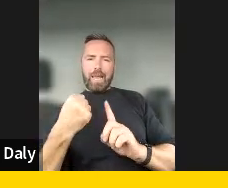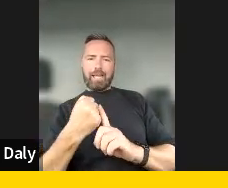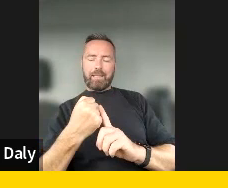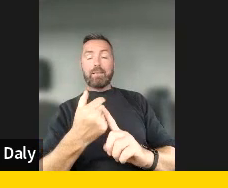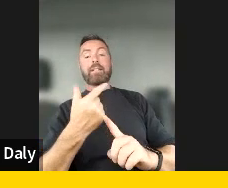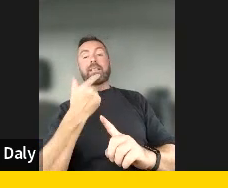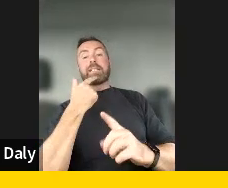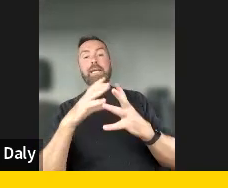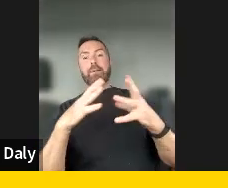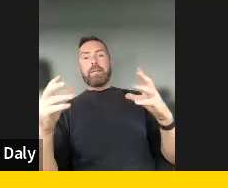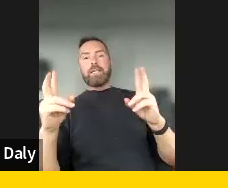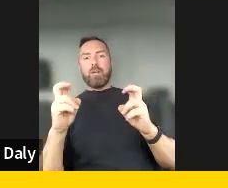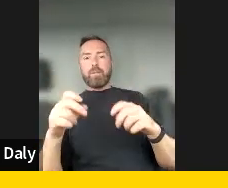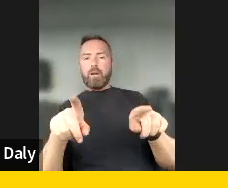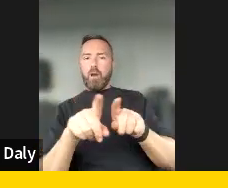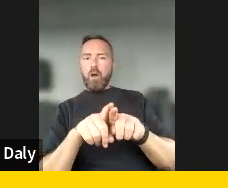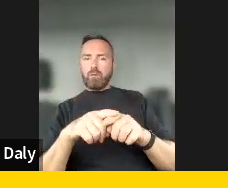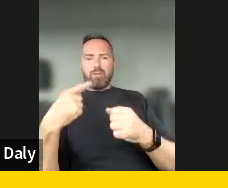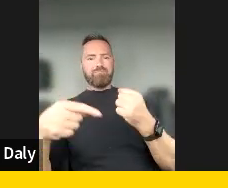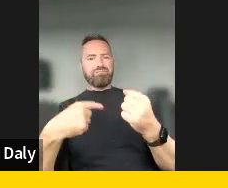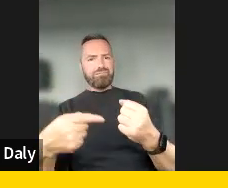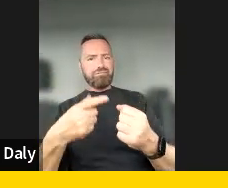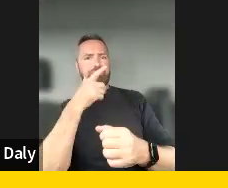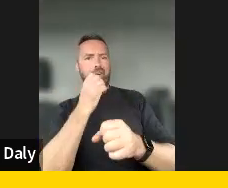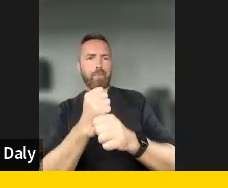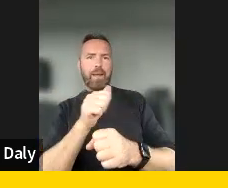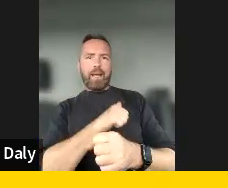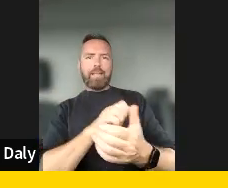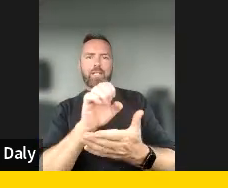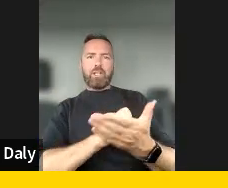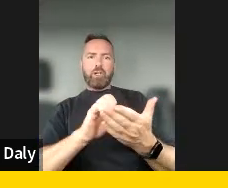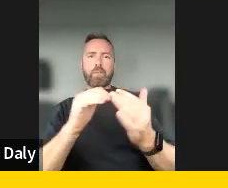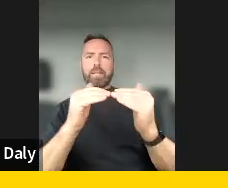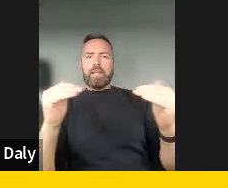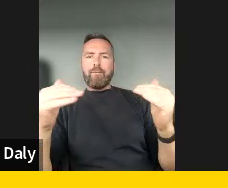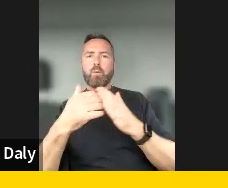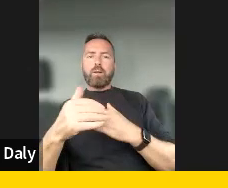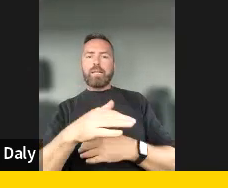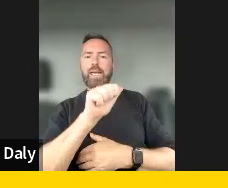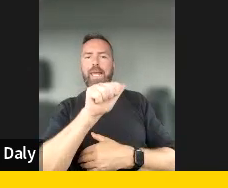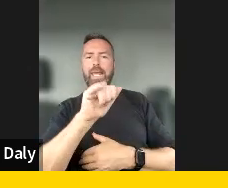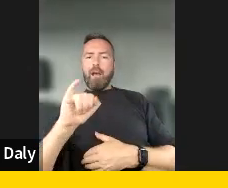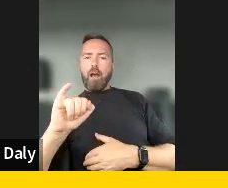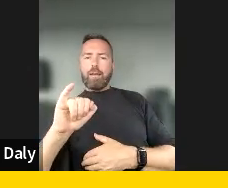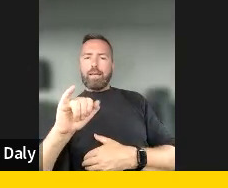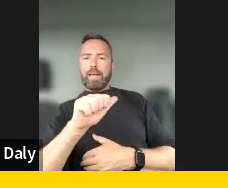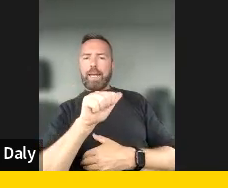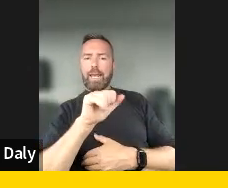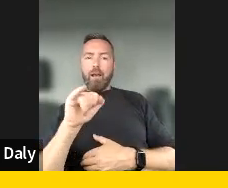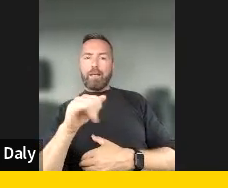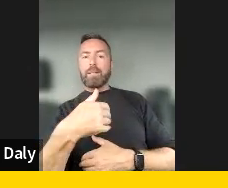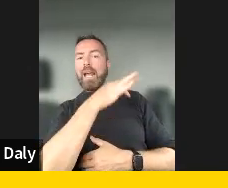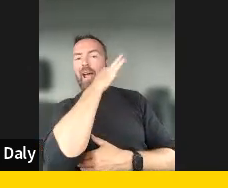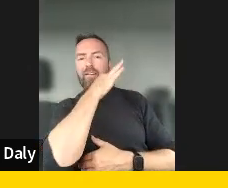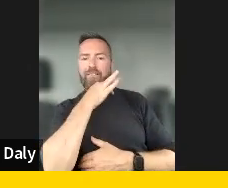topic, which is also constantly talked about at the European level is artificial intelligence. So what NGOs are